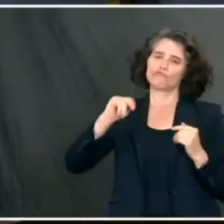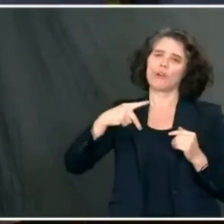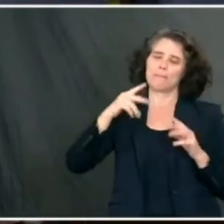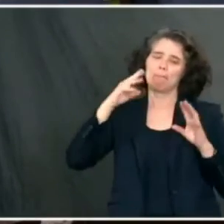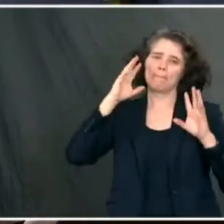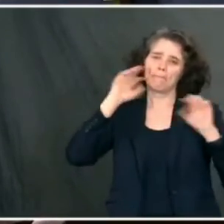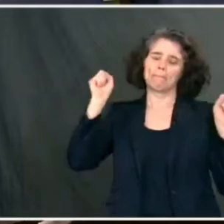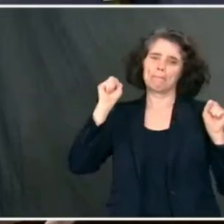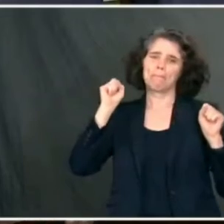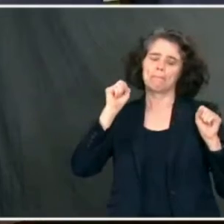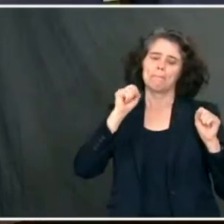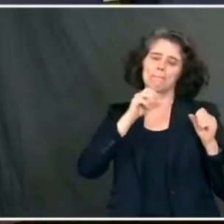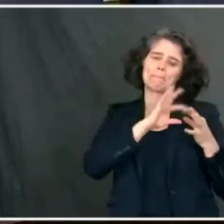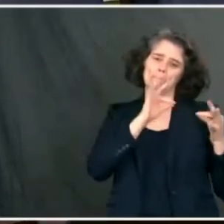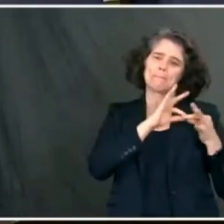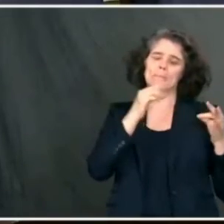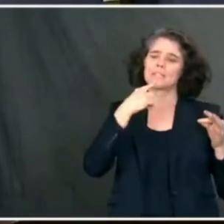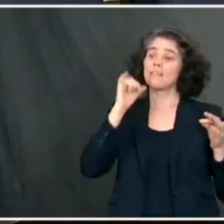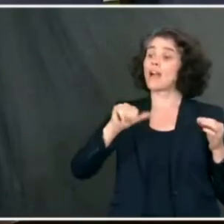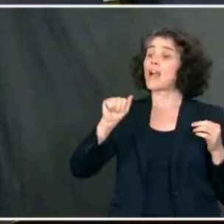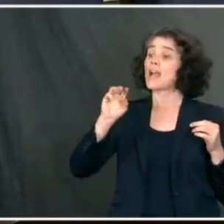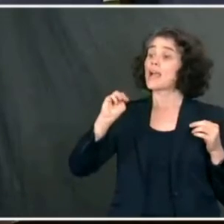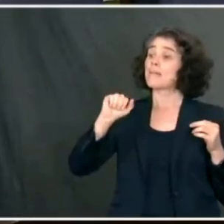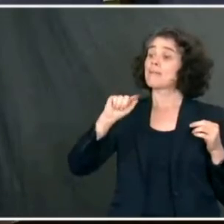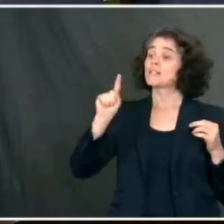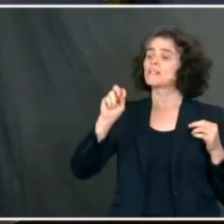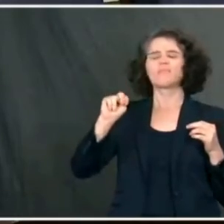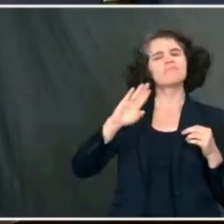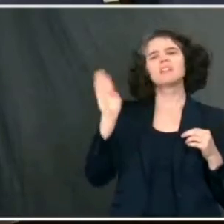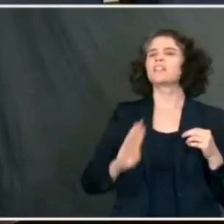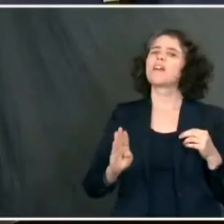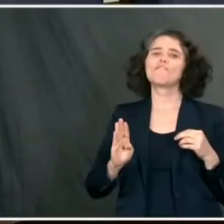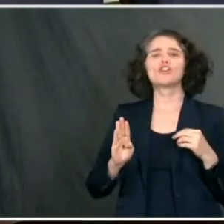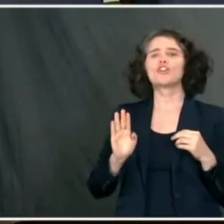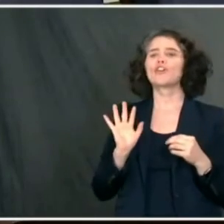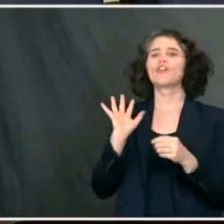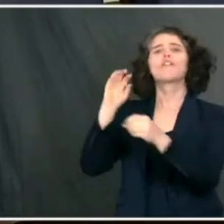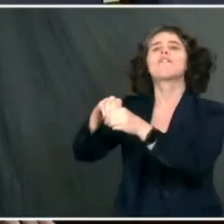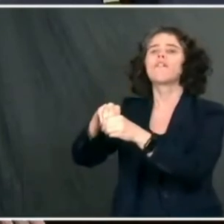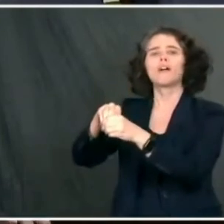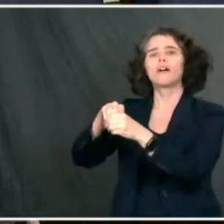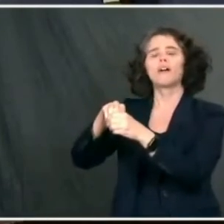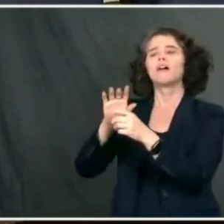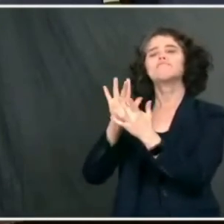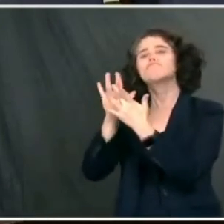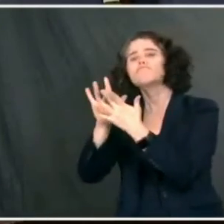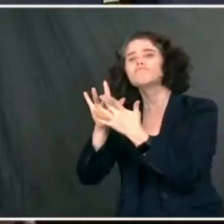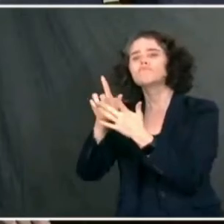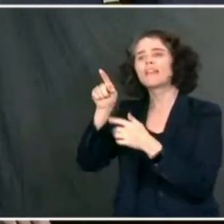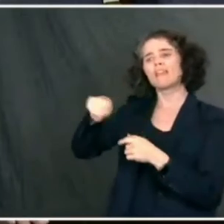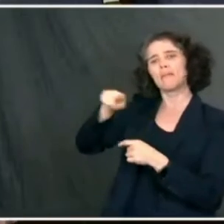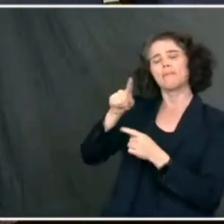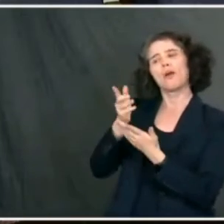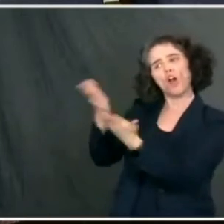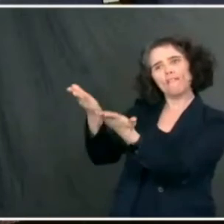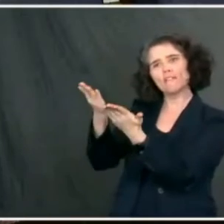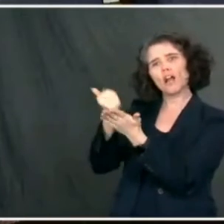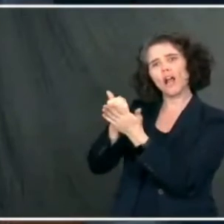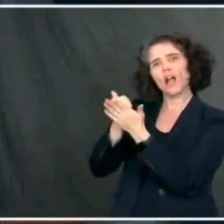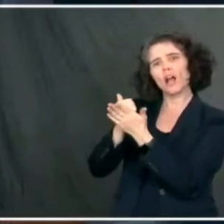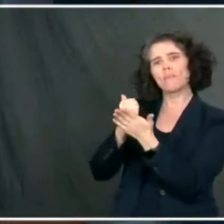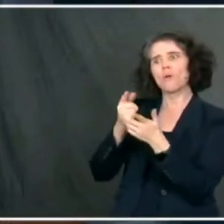they think this was a political call for Amazon to wait while lives were hanging in the balance. But you're saying that is not the case.